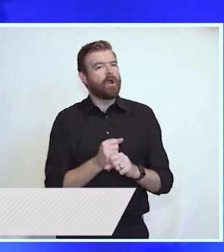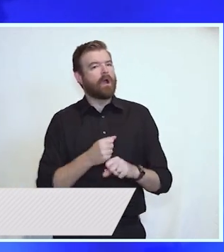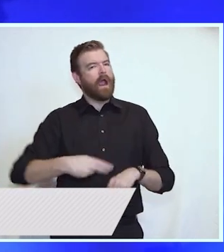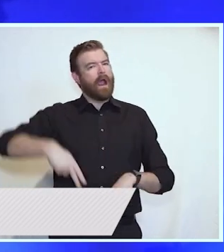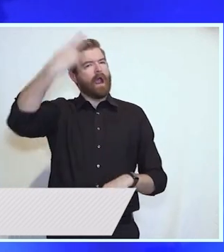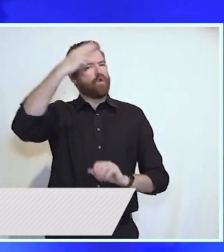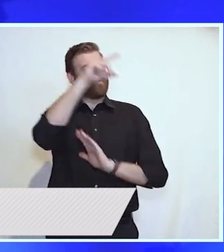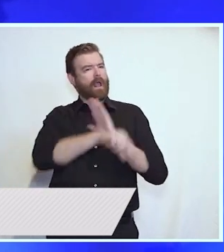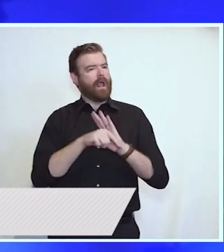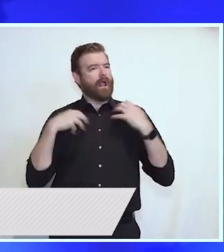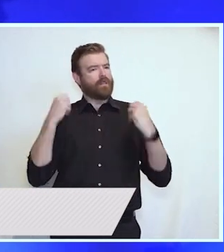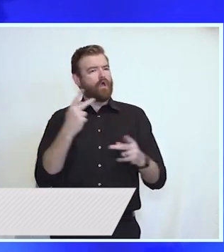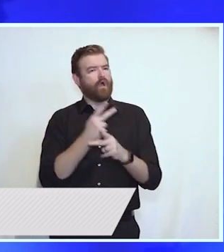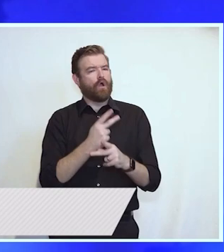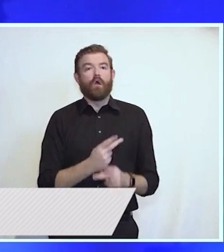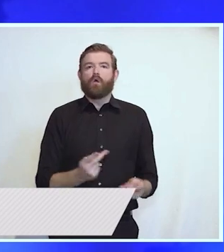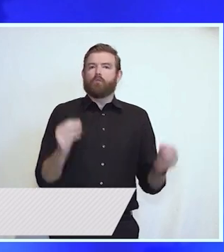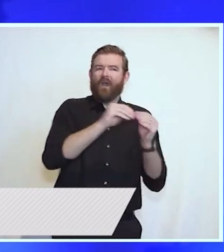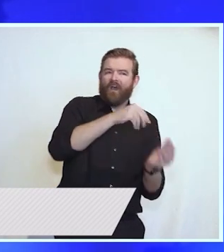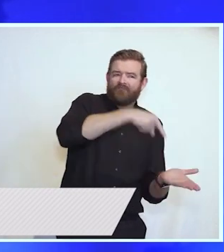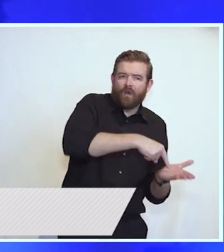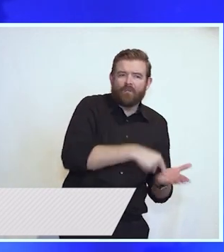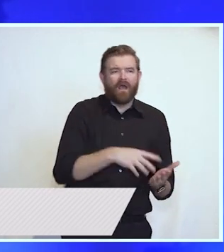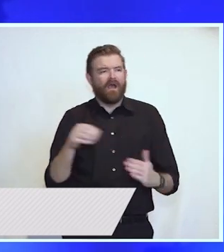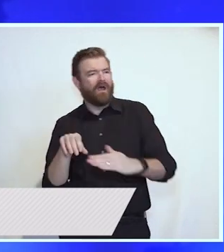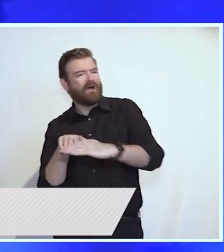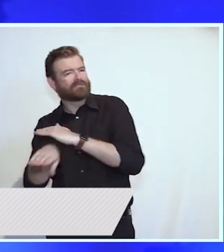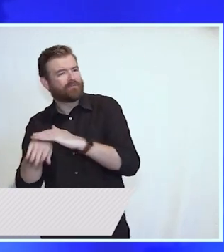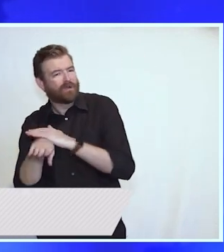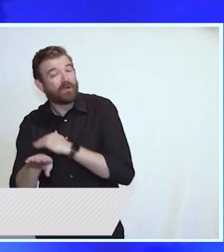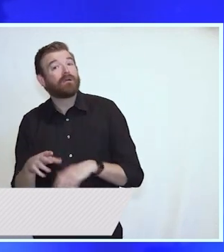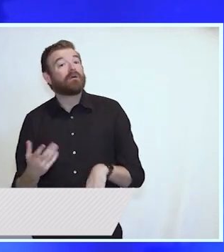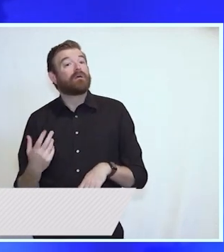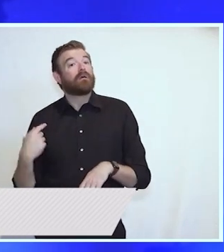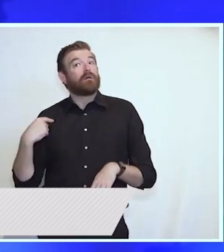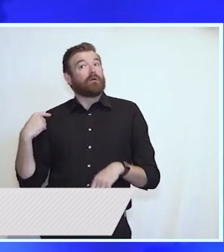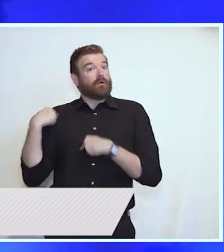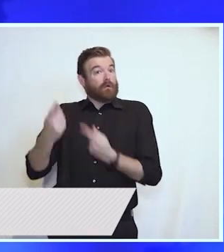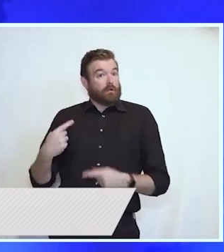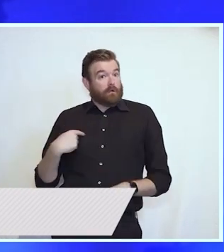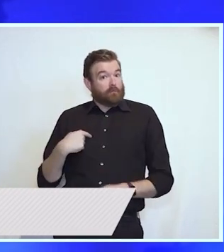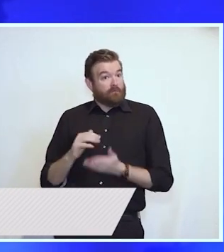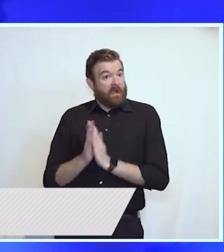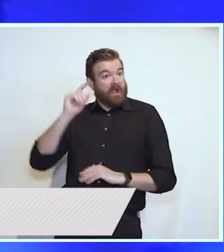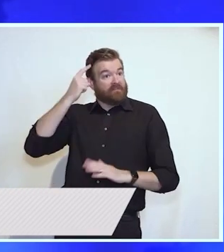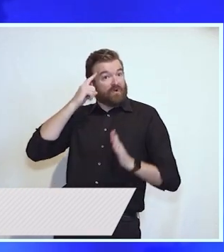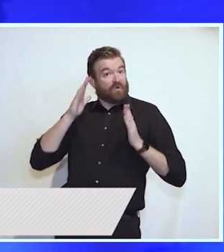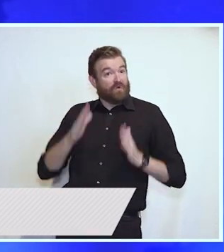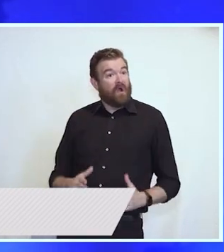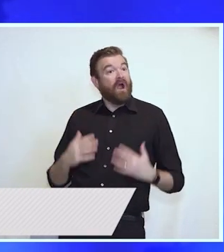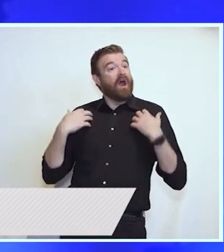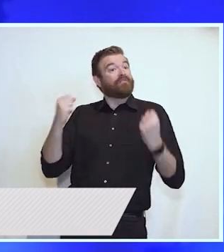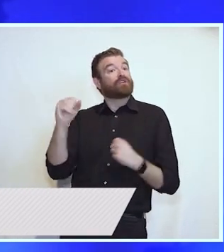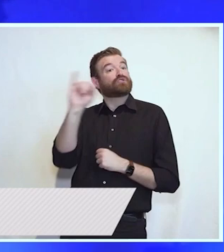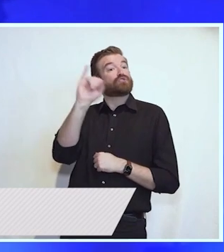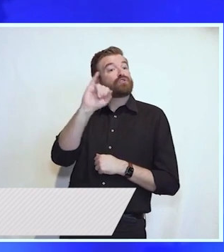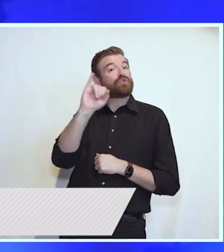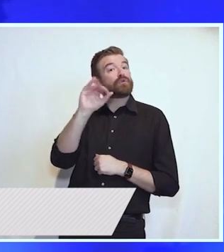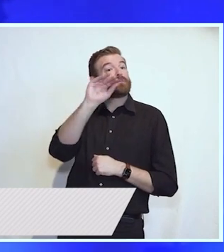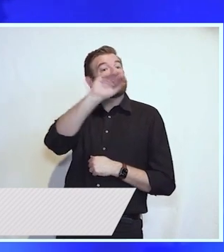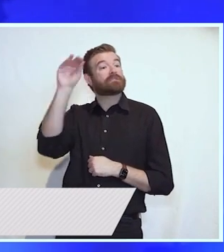and more accessible. Since our administration took office, health insurance rates in the individual marketplace